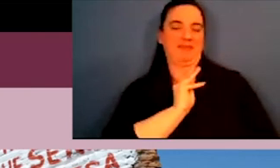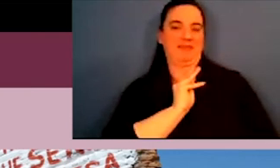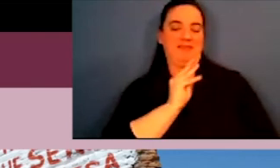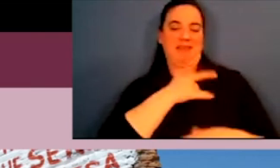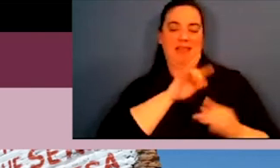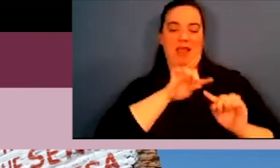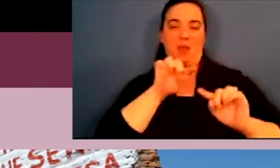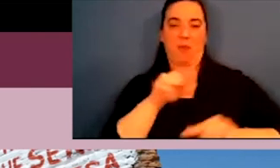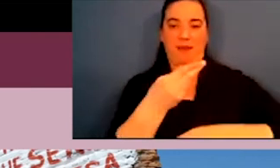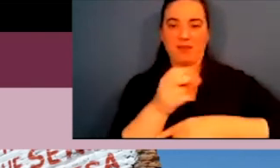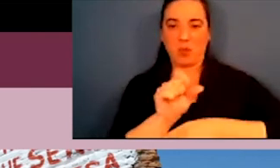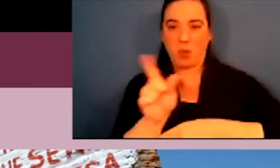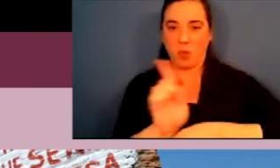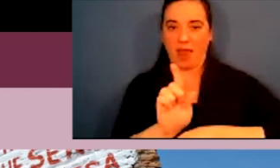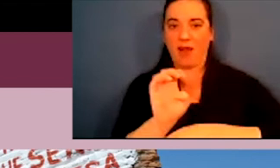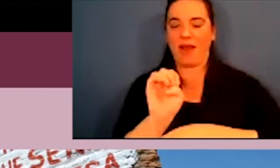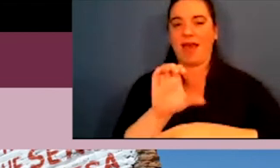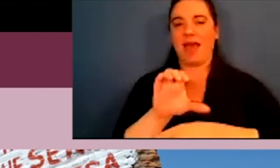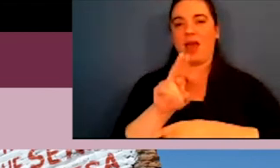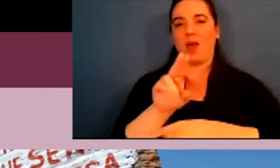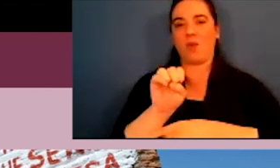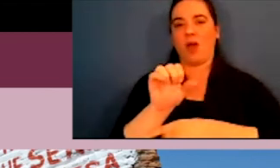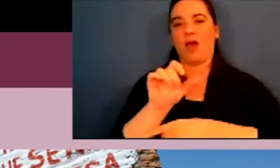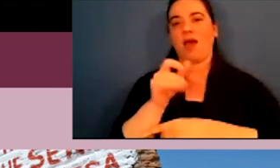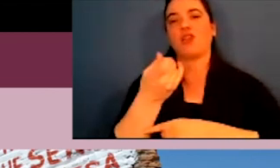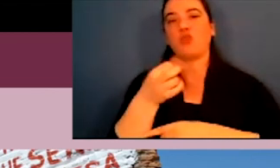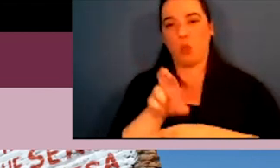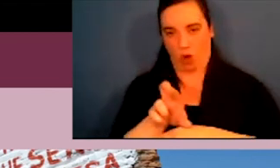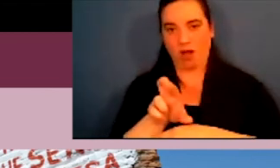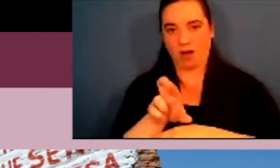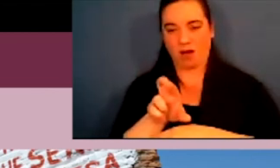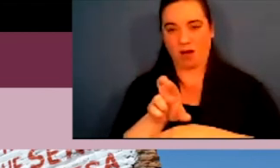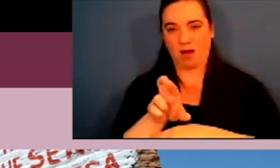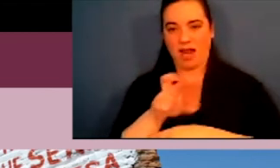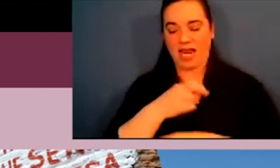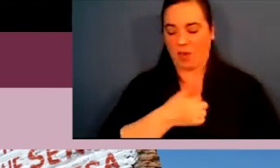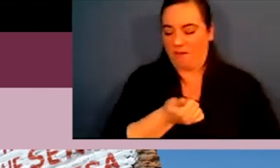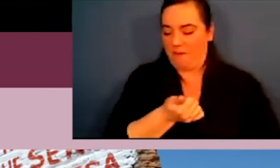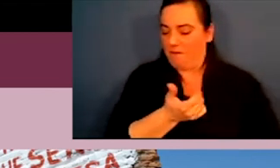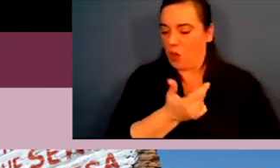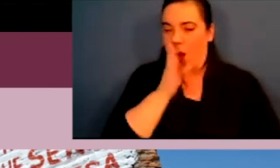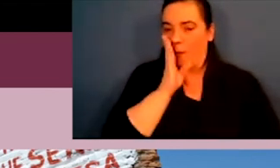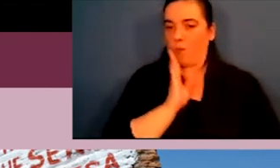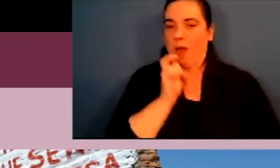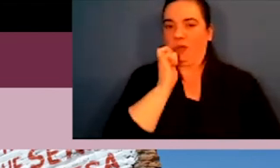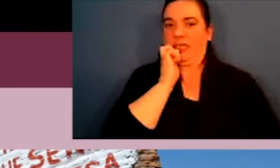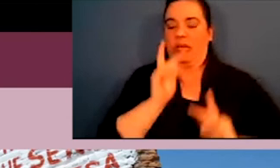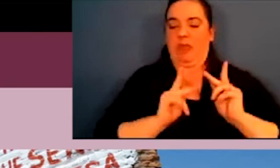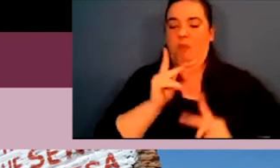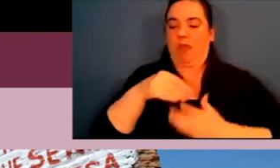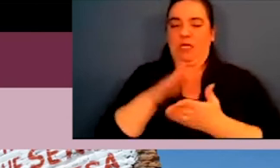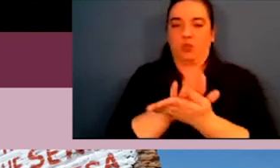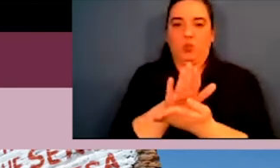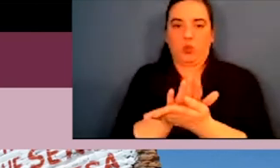I can speak on that in my, in my personal experience, um, having gone to high school in Ecuador and being one of very